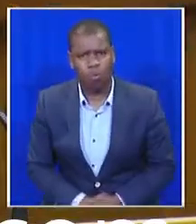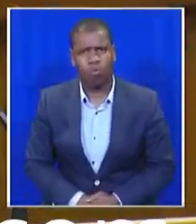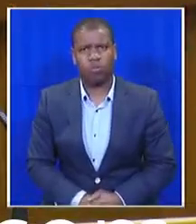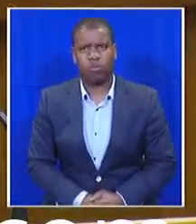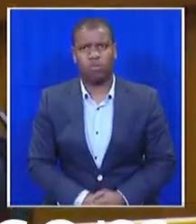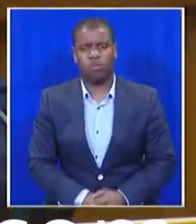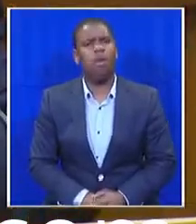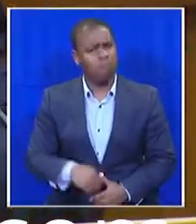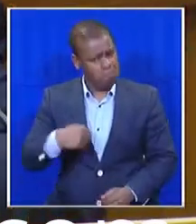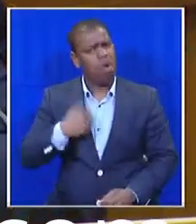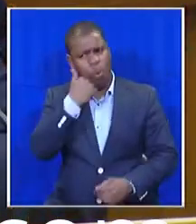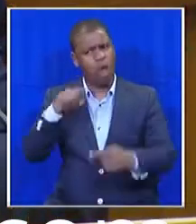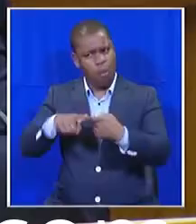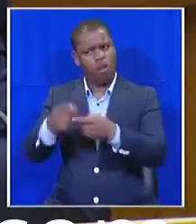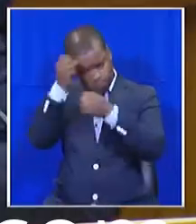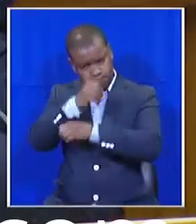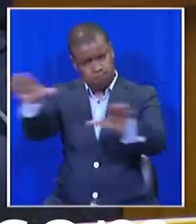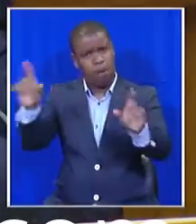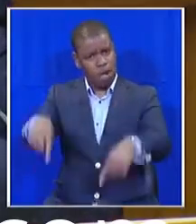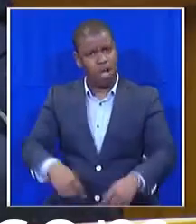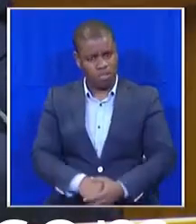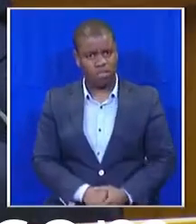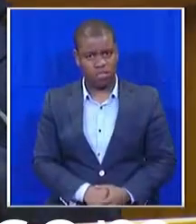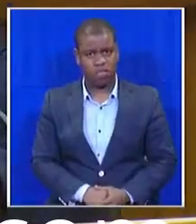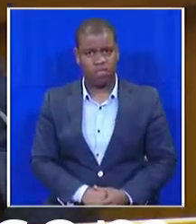I thought I should make that point. Very important for me. Thank you very much.